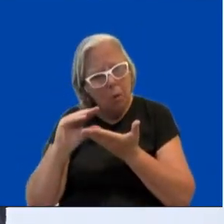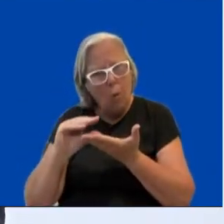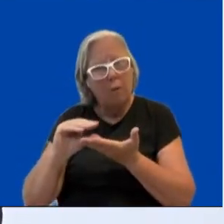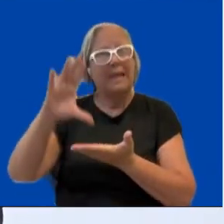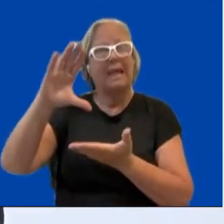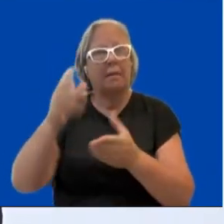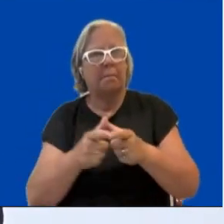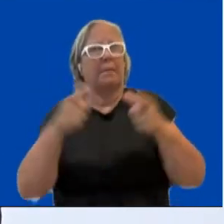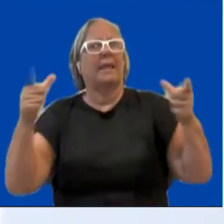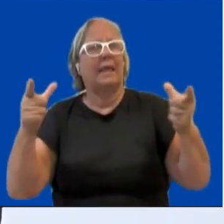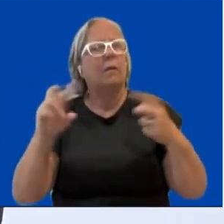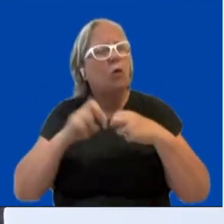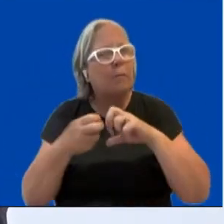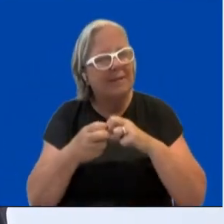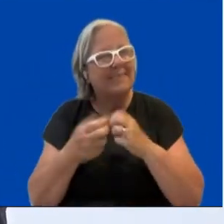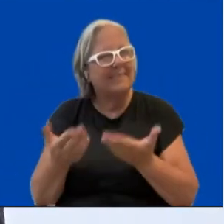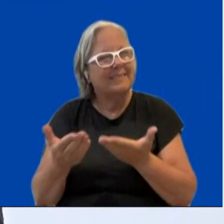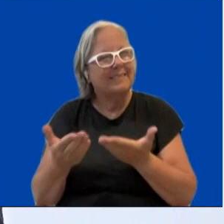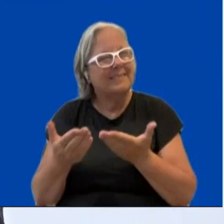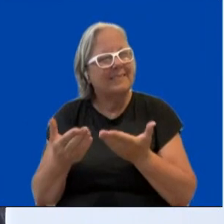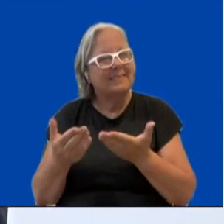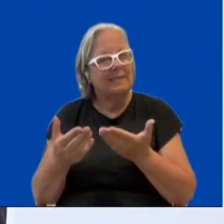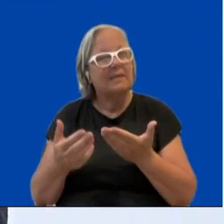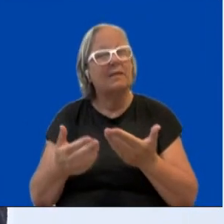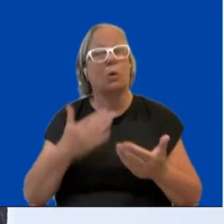inadequate in order to create new policies.